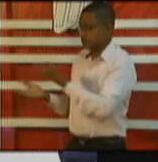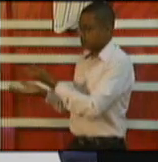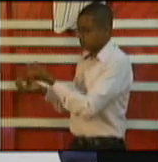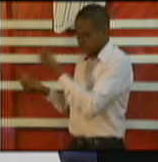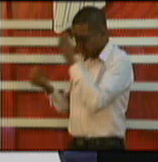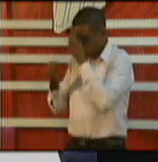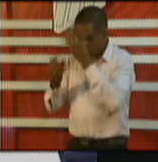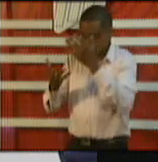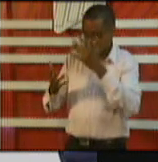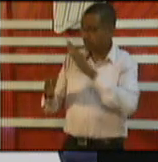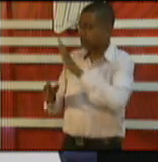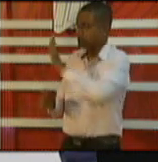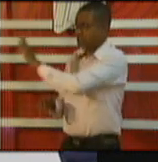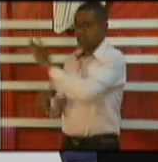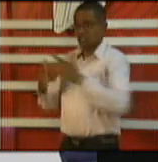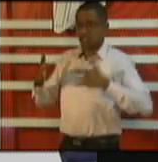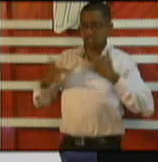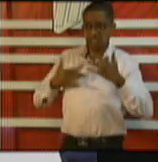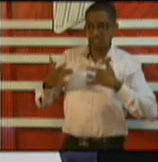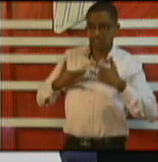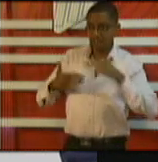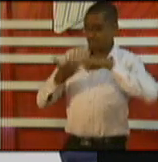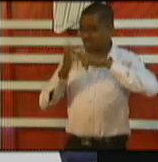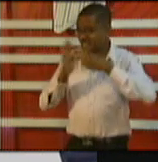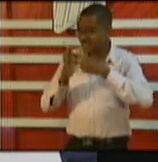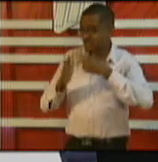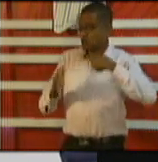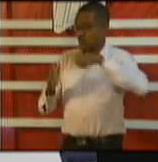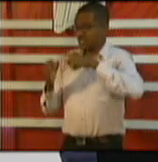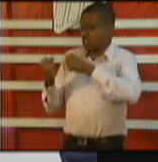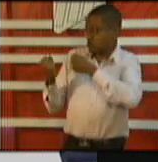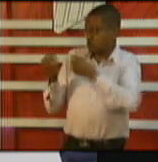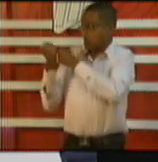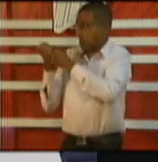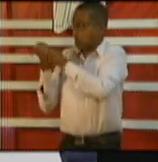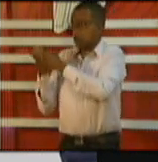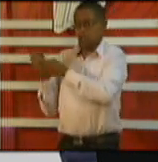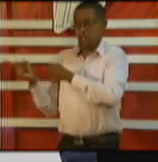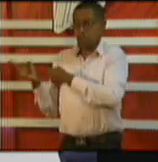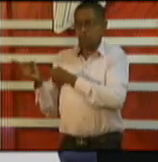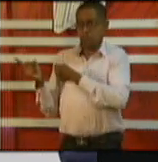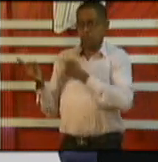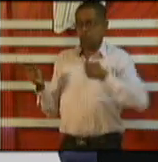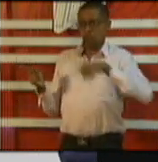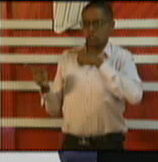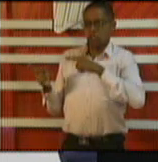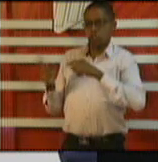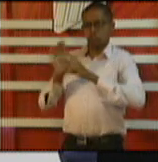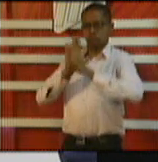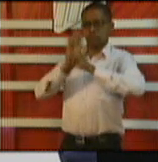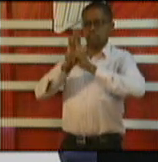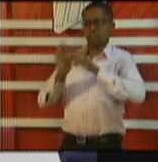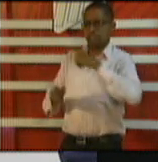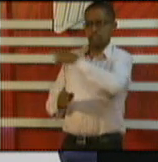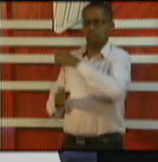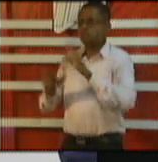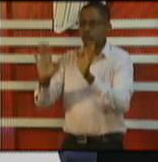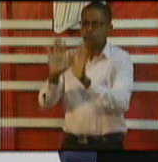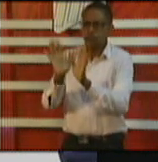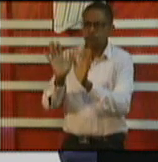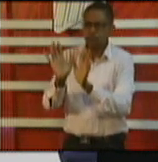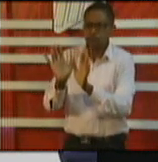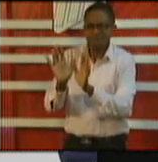not necessary that we are advocating for them right but my second question is the minister Cox